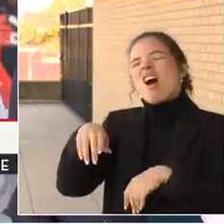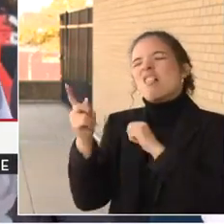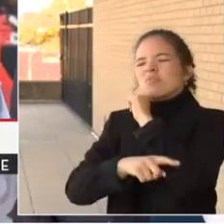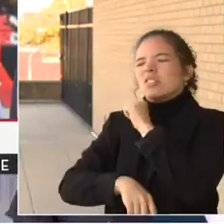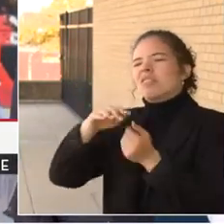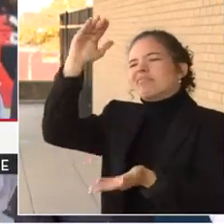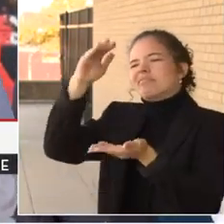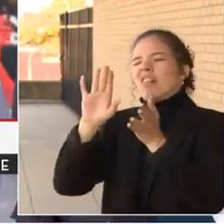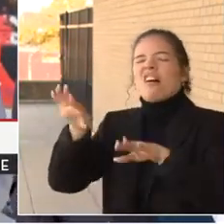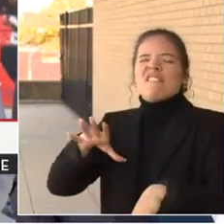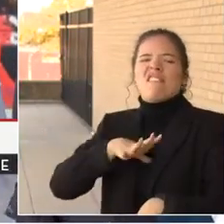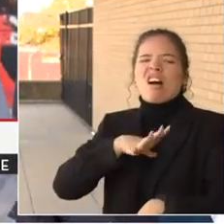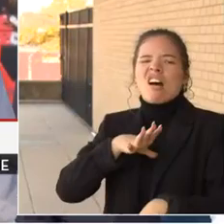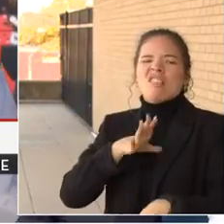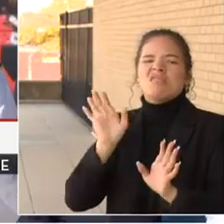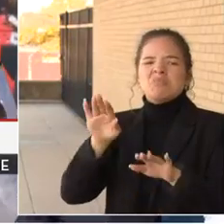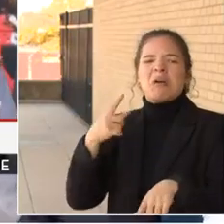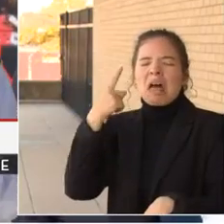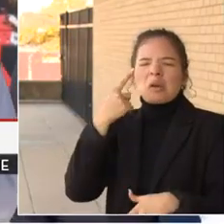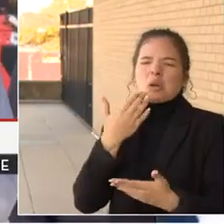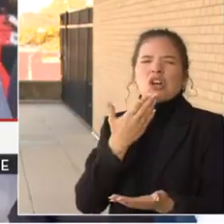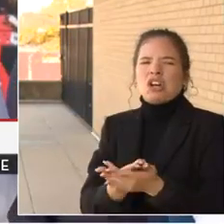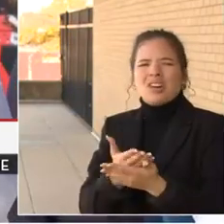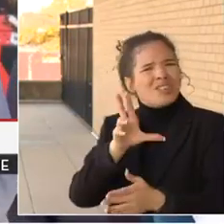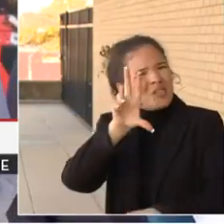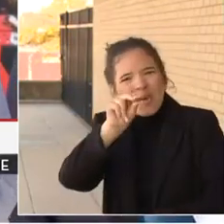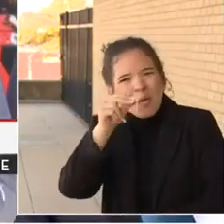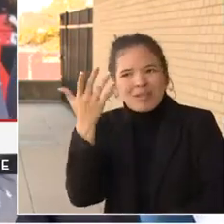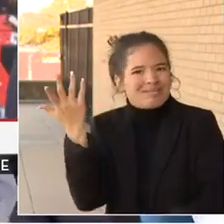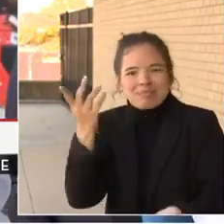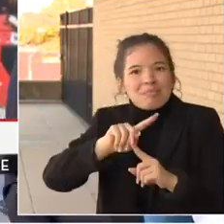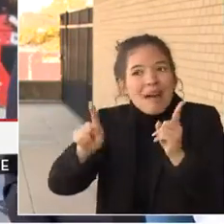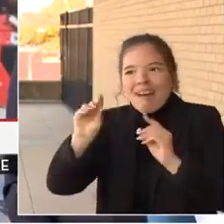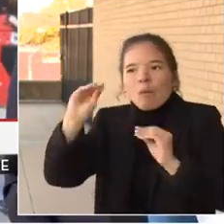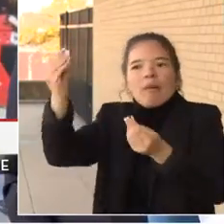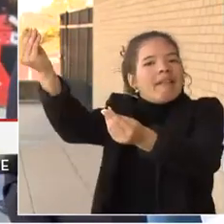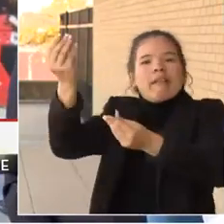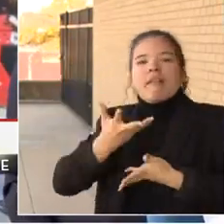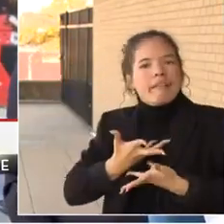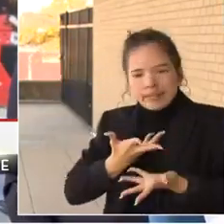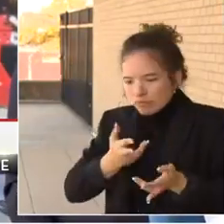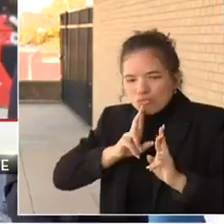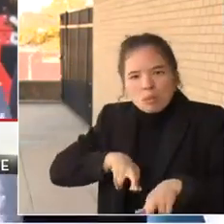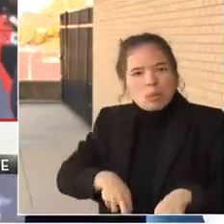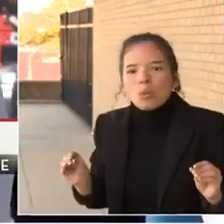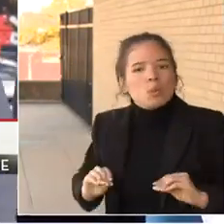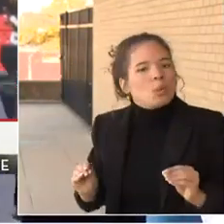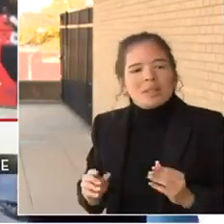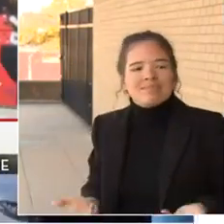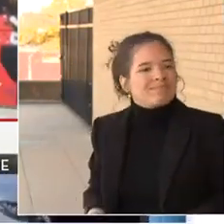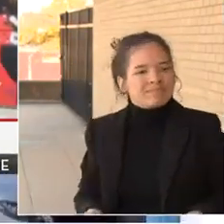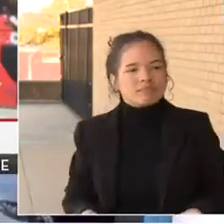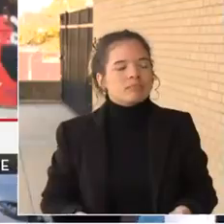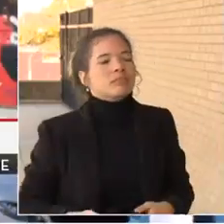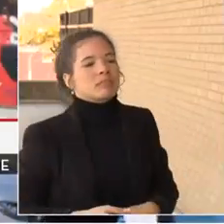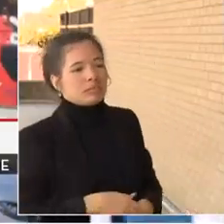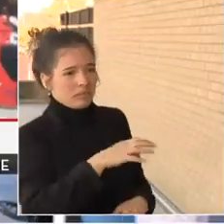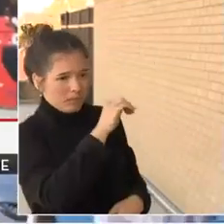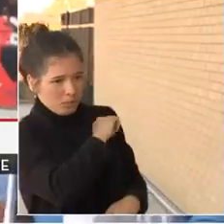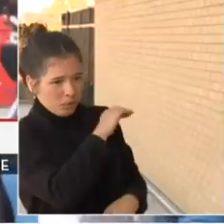reduce penalties. I have not heard that from residents who really care about the safety and security of the city. Mayor Bowser, how do you feel about this?